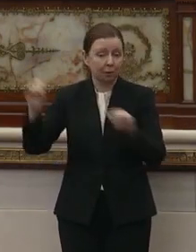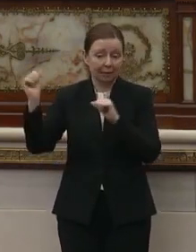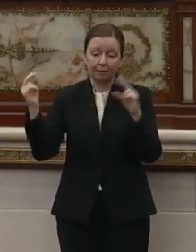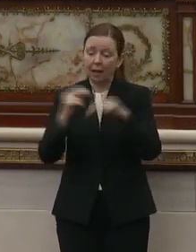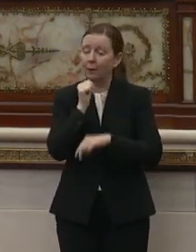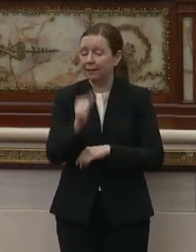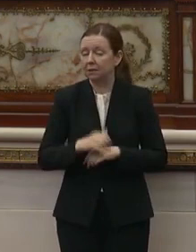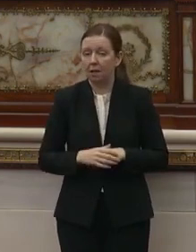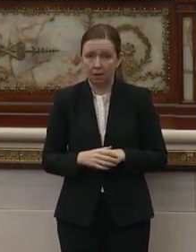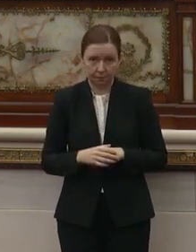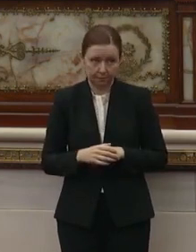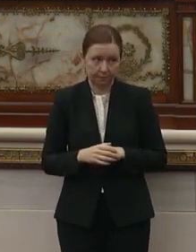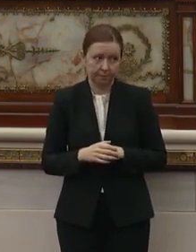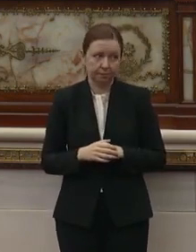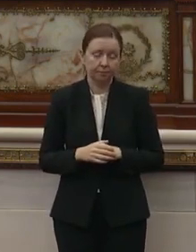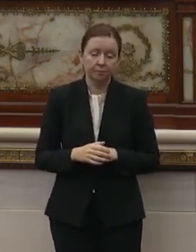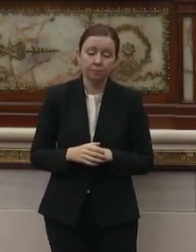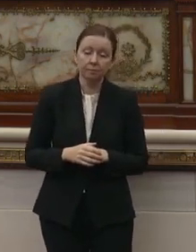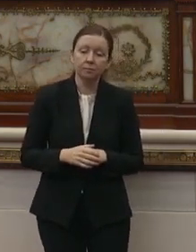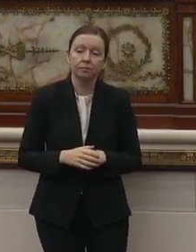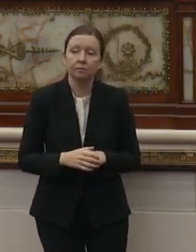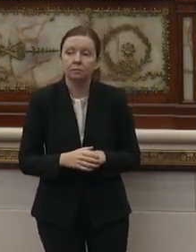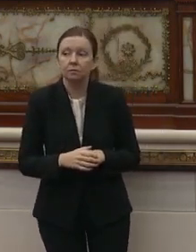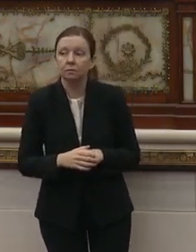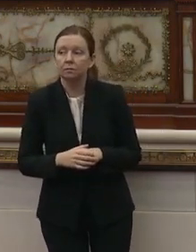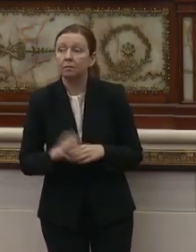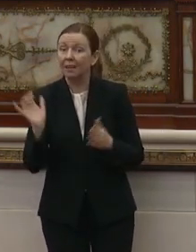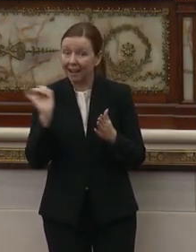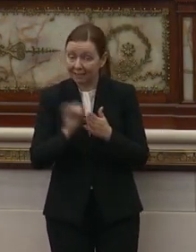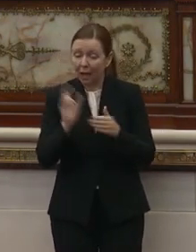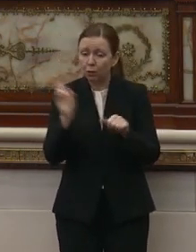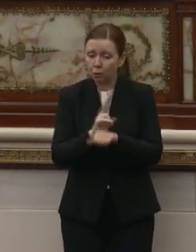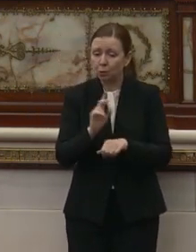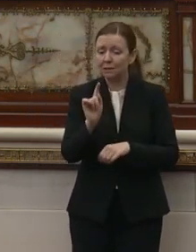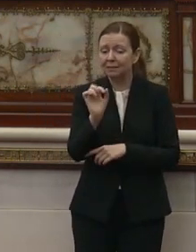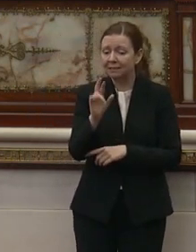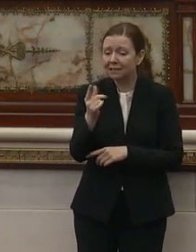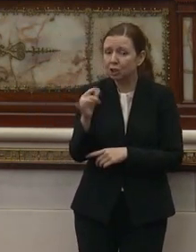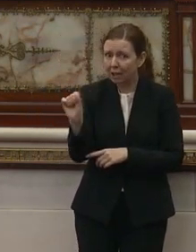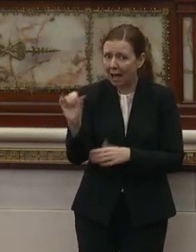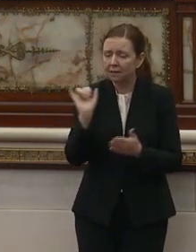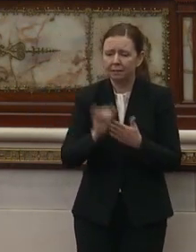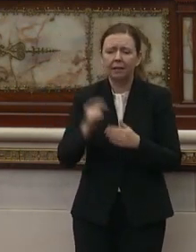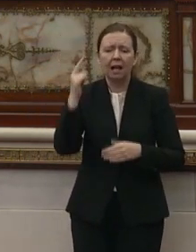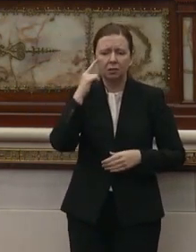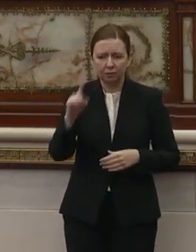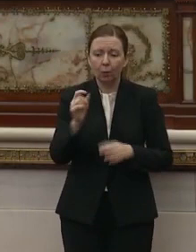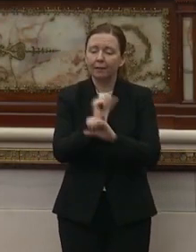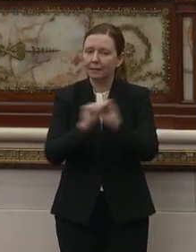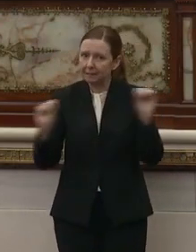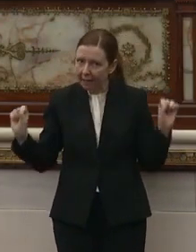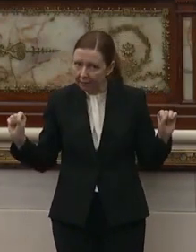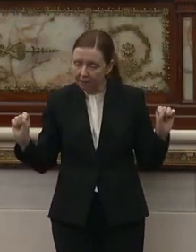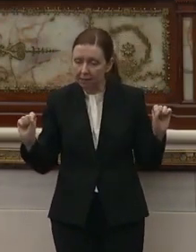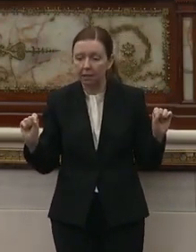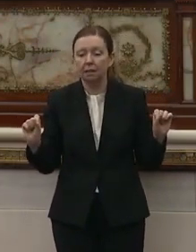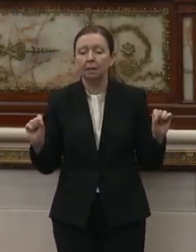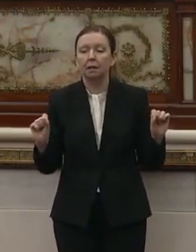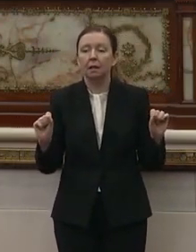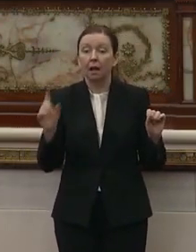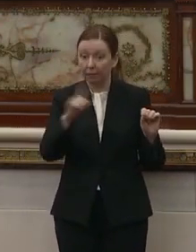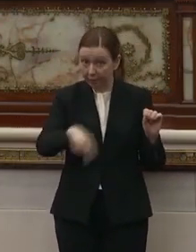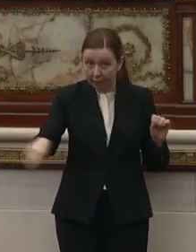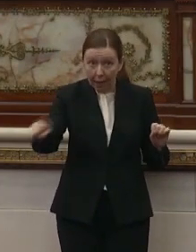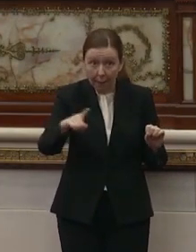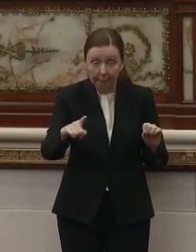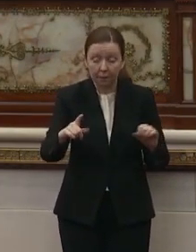and they did not. And that deployment of tear gas is for the safety of them,